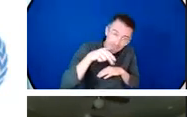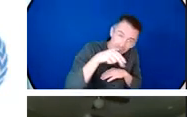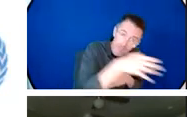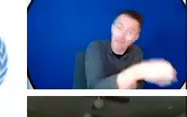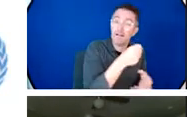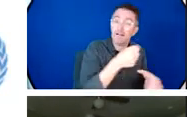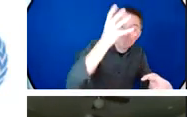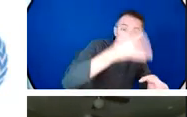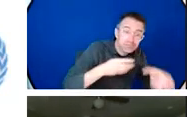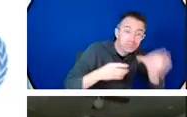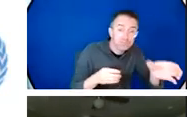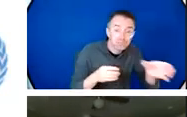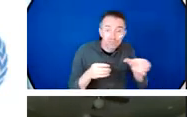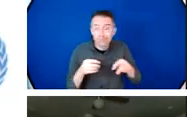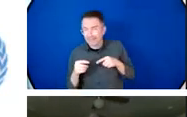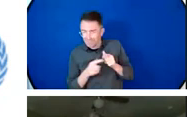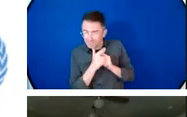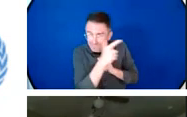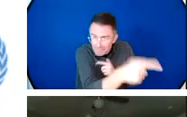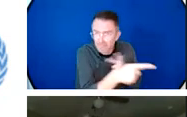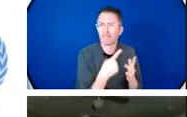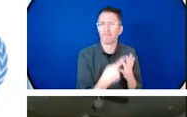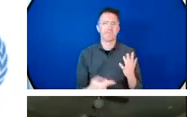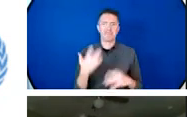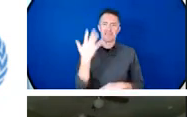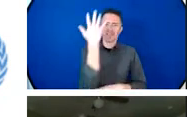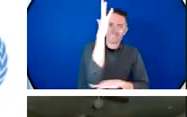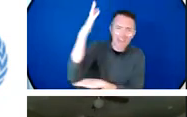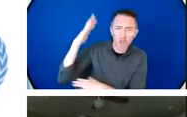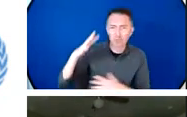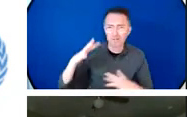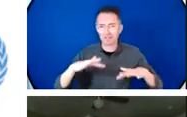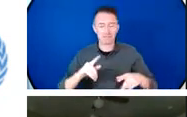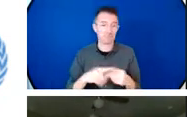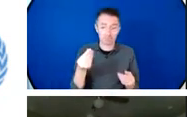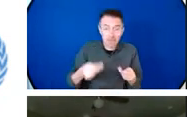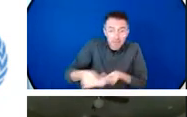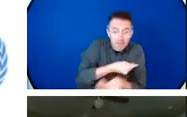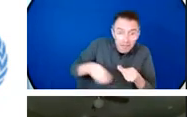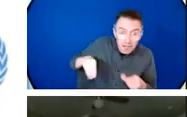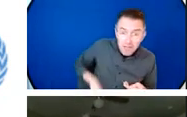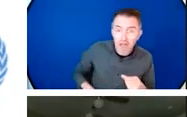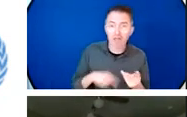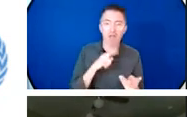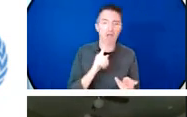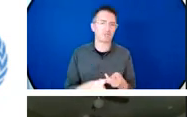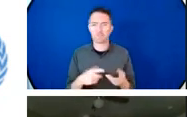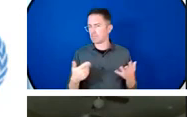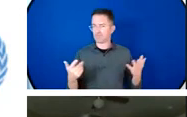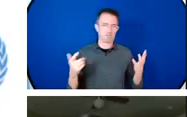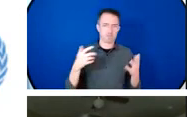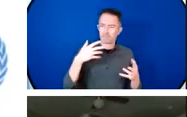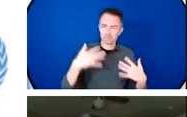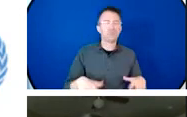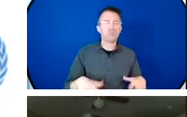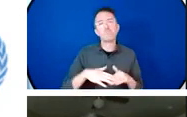economic and social shocks which only aggravate the greater health and safety risks that they already face including loss of